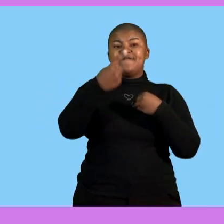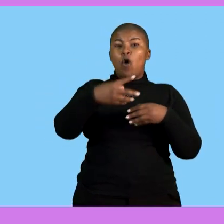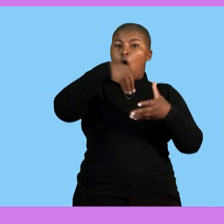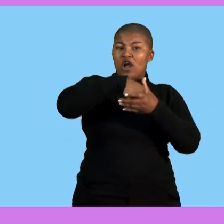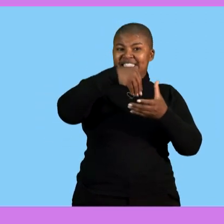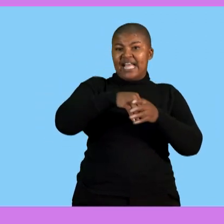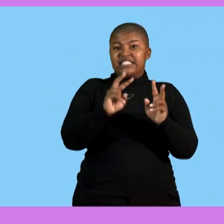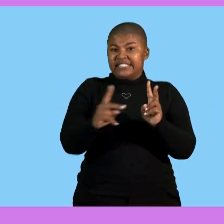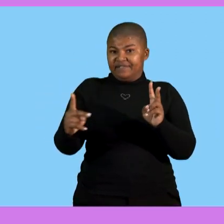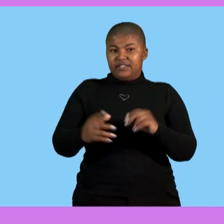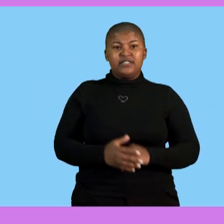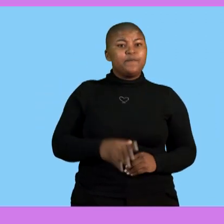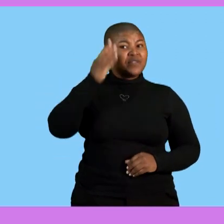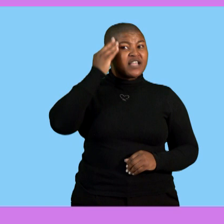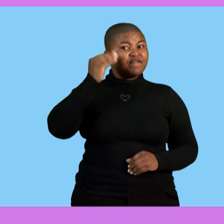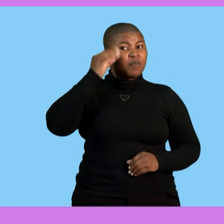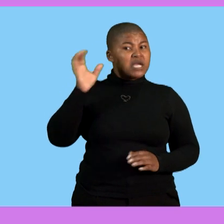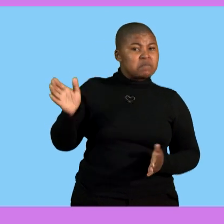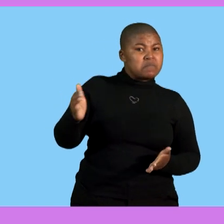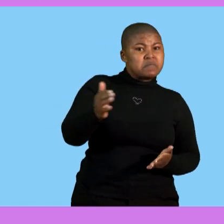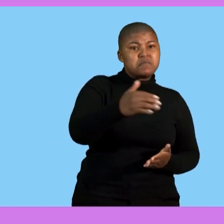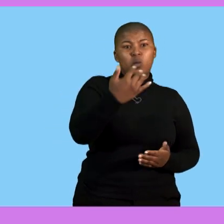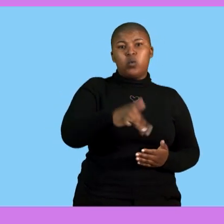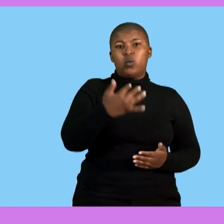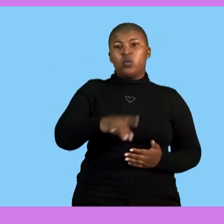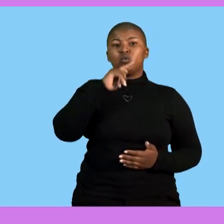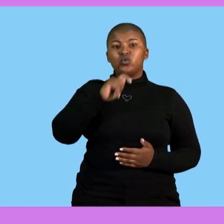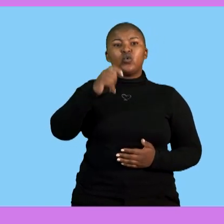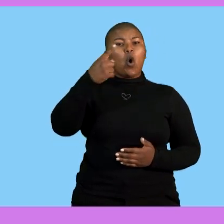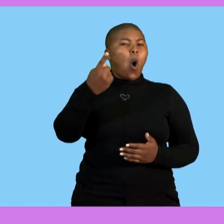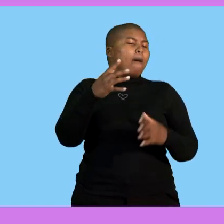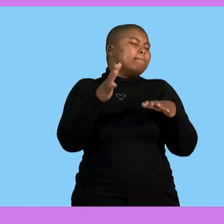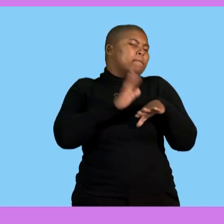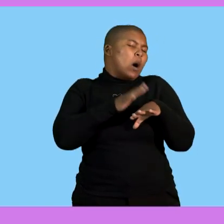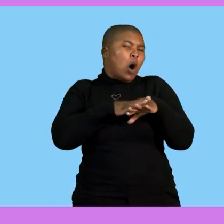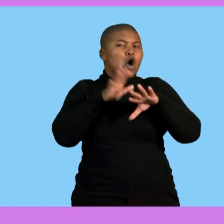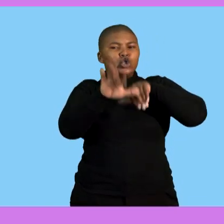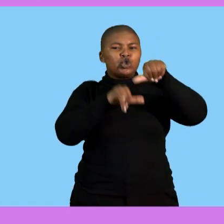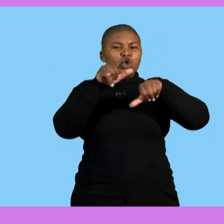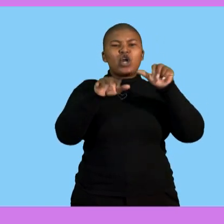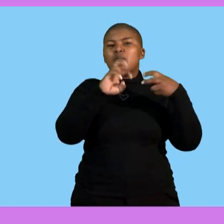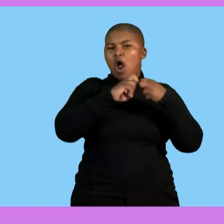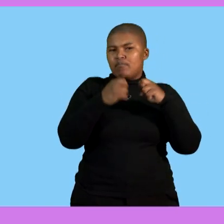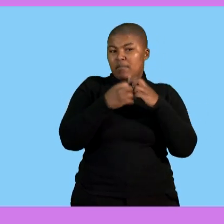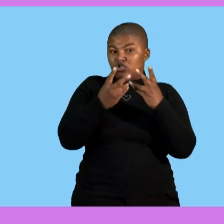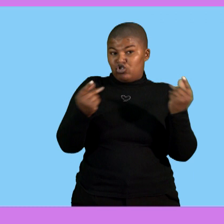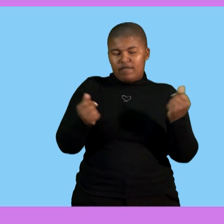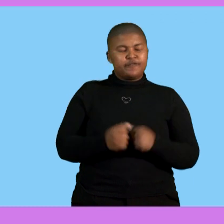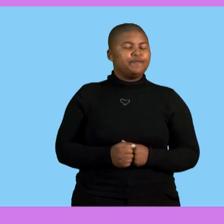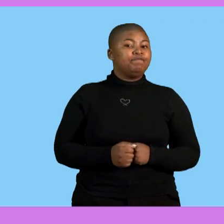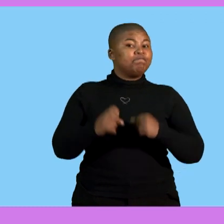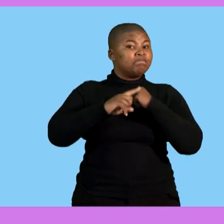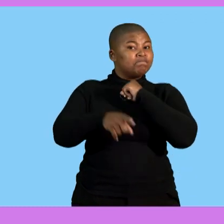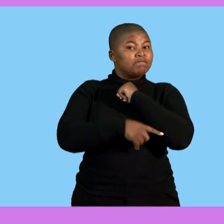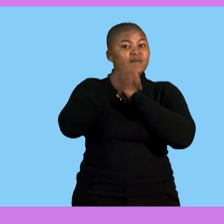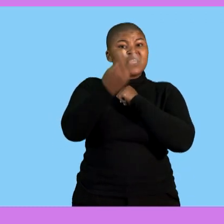the given context, collect data relating to the wider community or more complex social issues and lastly